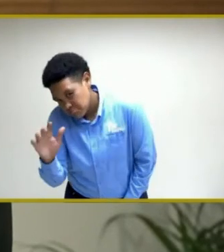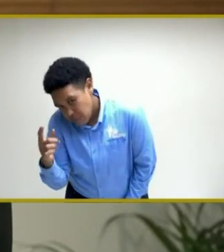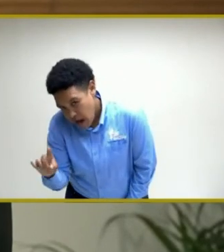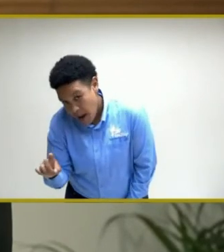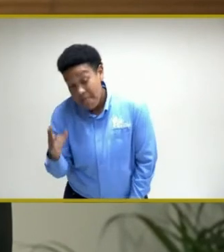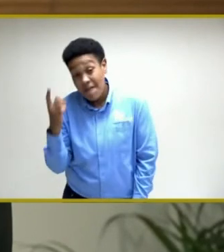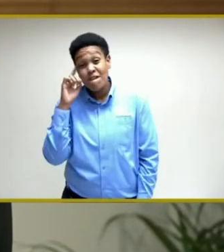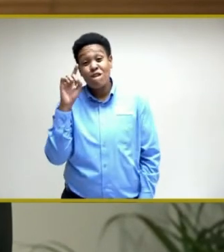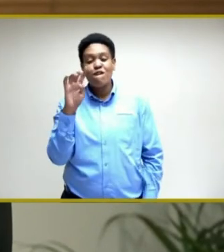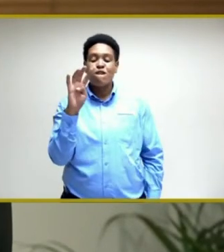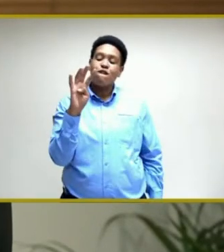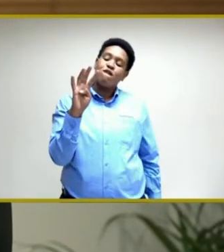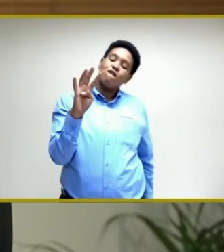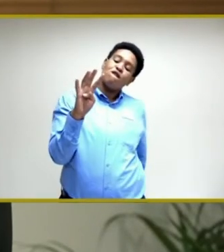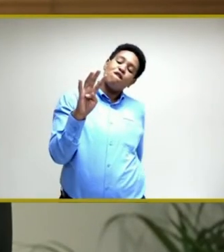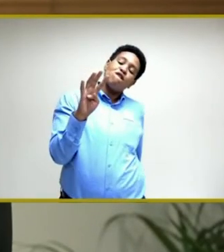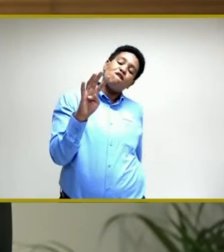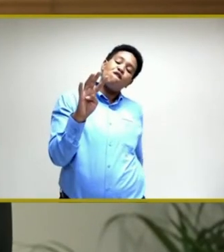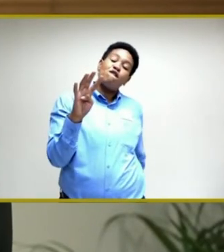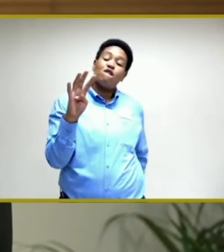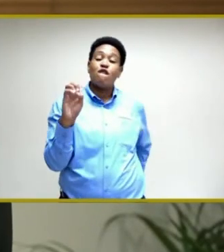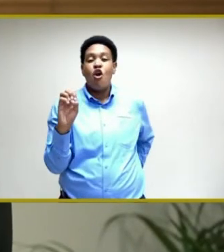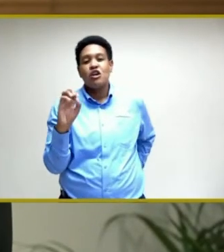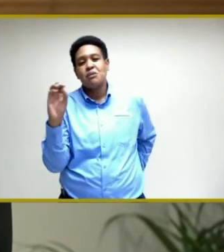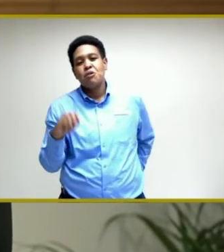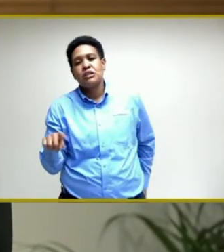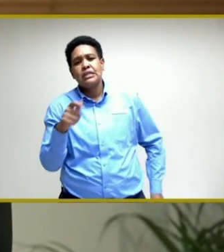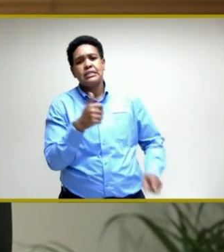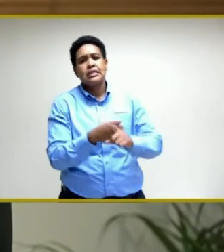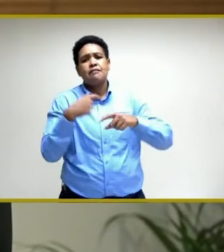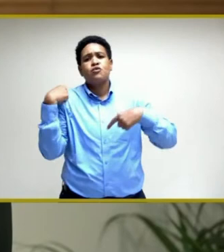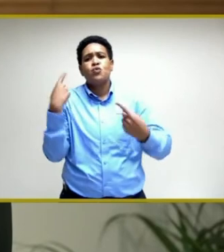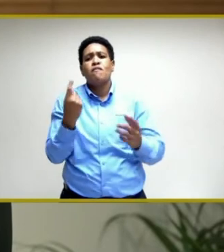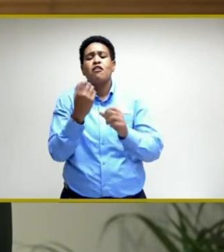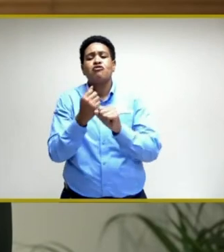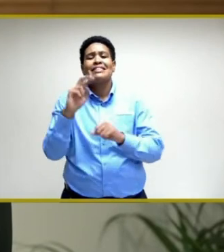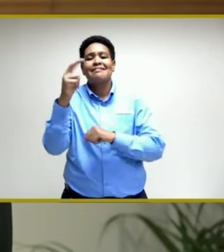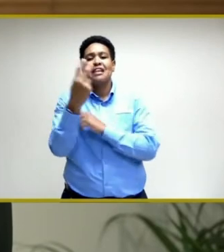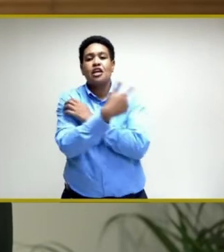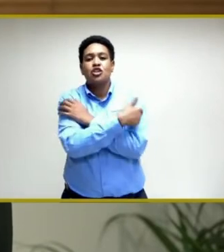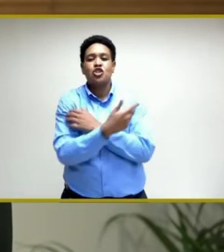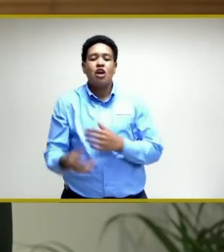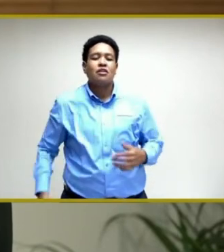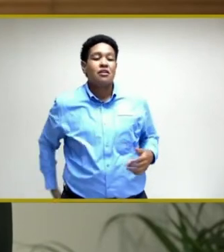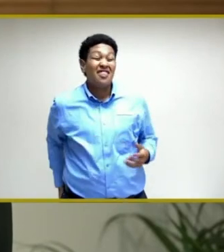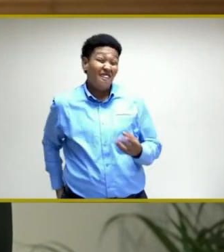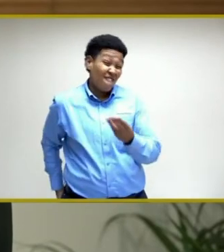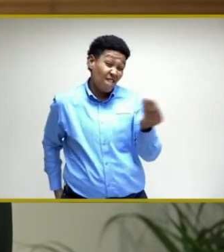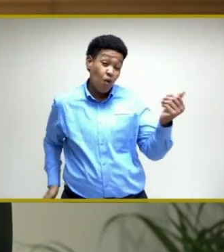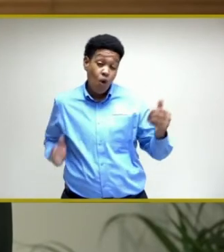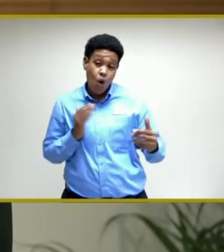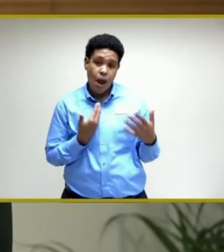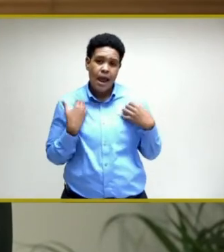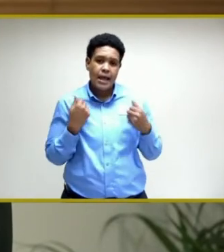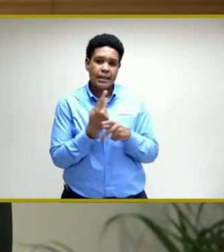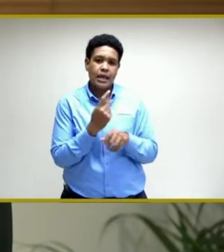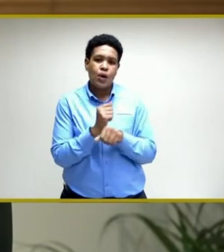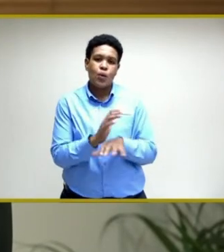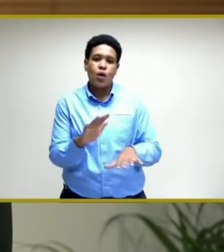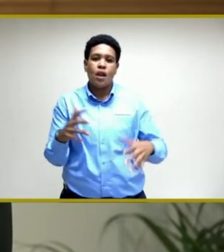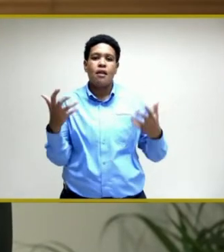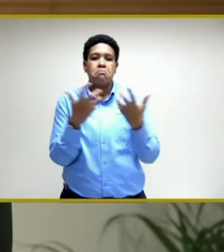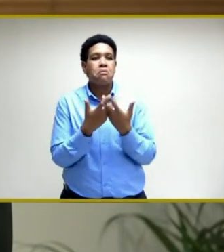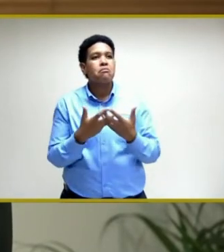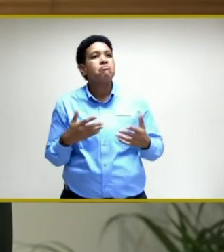40 plus percent will have received the second dose. few of our healthcare workers are not eligible